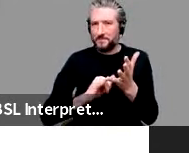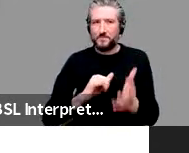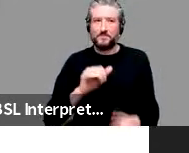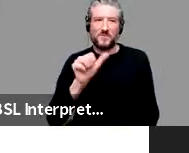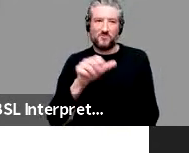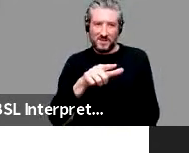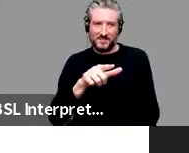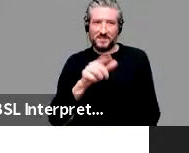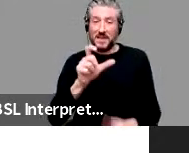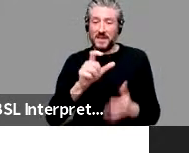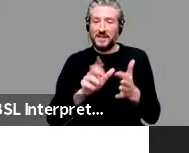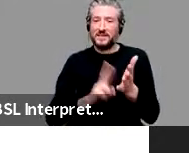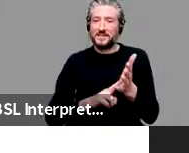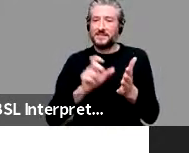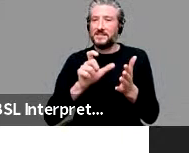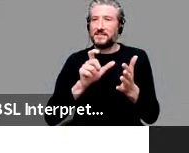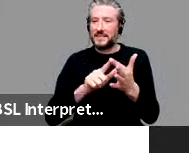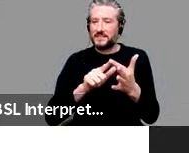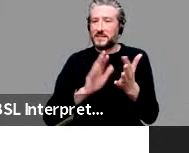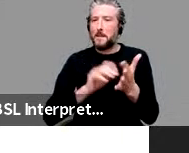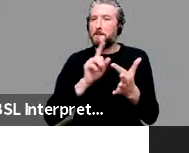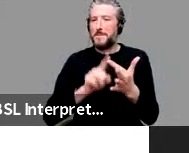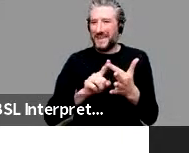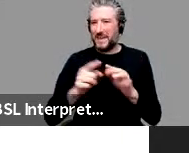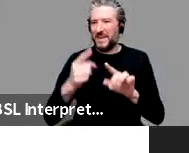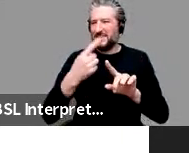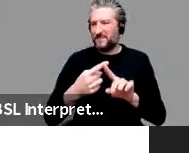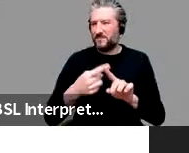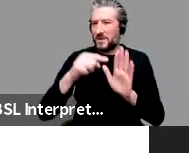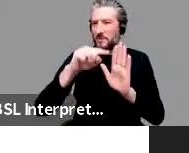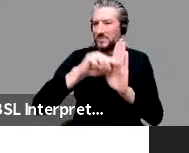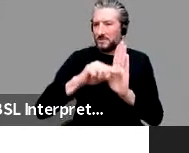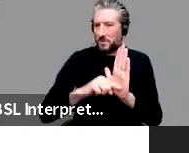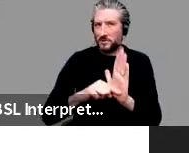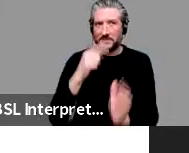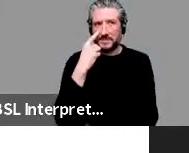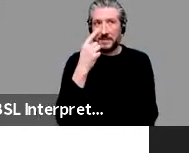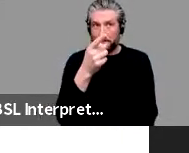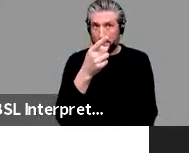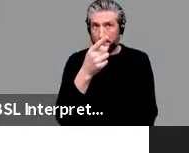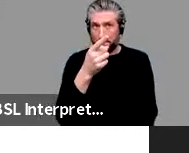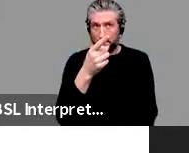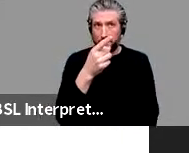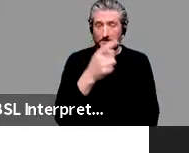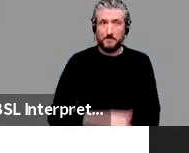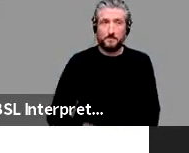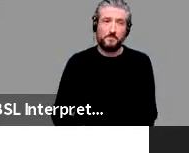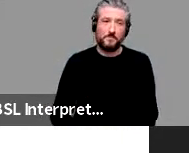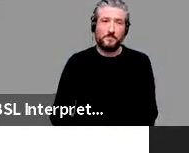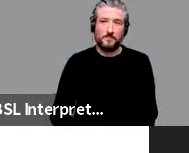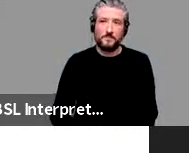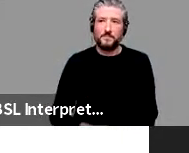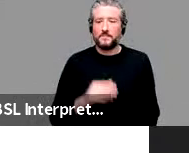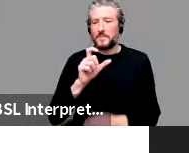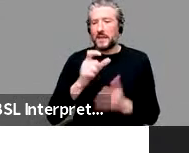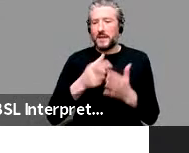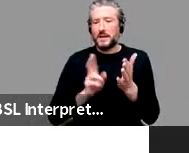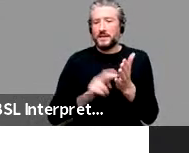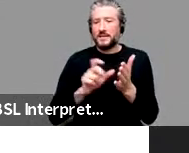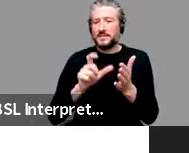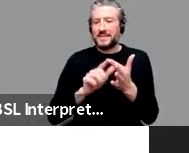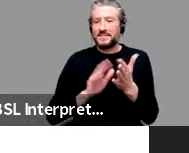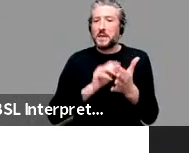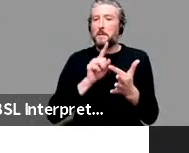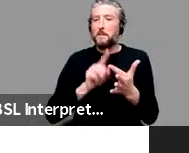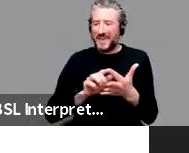it the sense me principles where sense me emphasizes that we try to